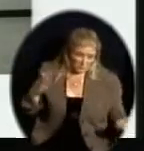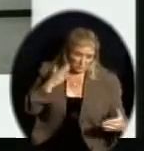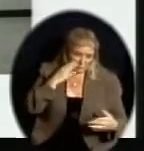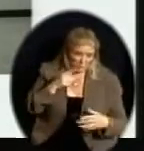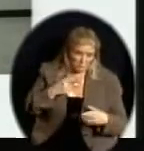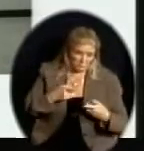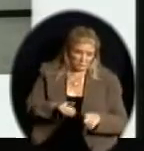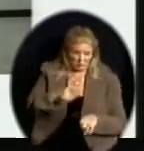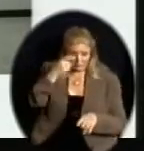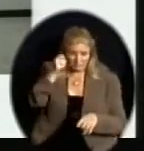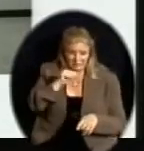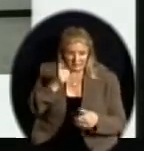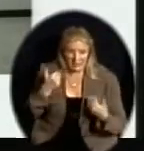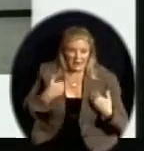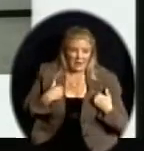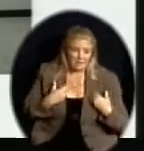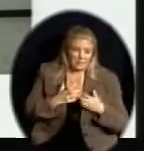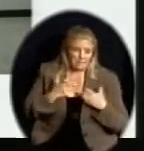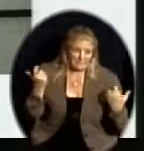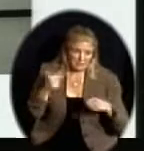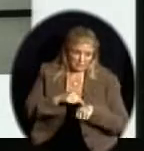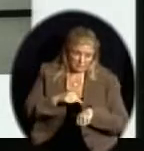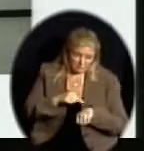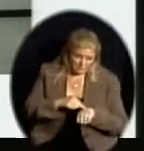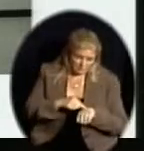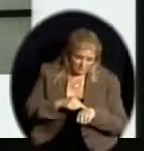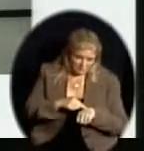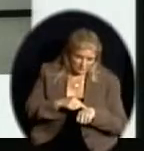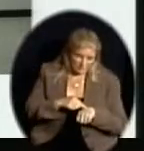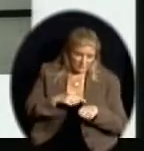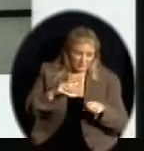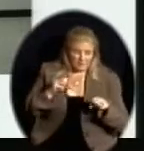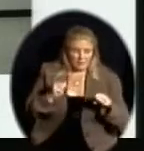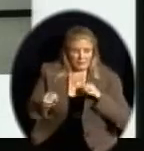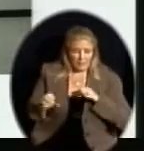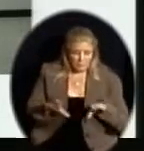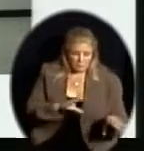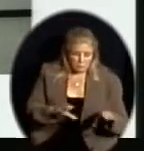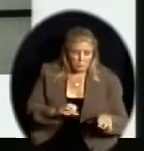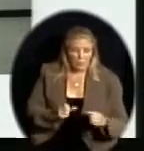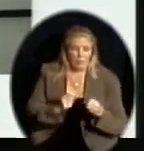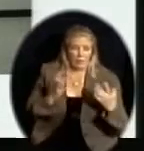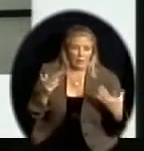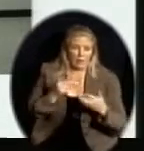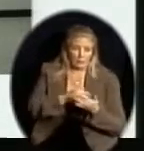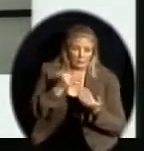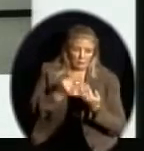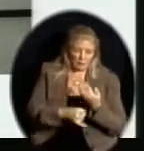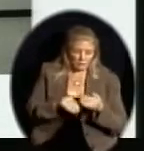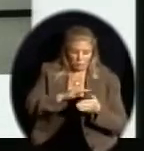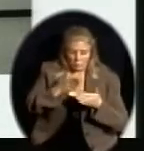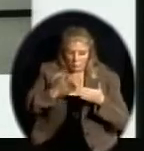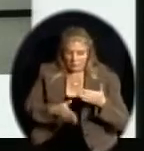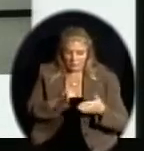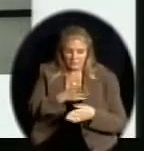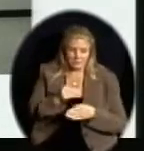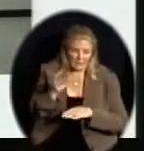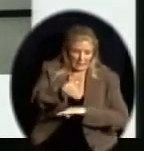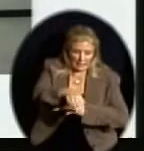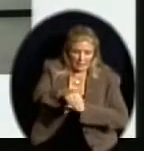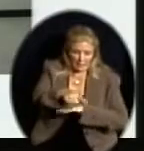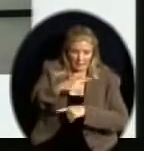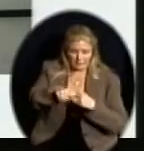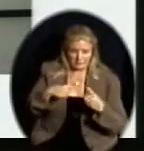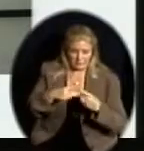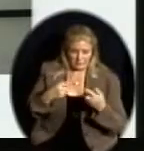administration, we managed to do a lot of the projects on the weekends and at night. When school was in session, this is one of the long halls. This is